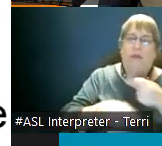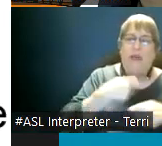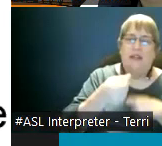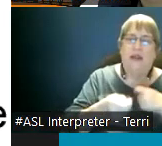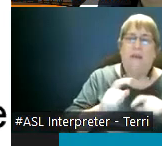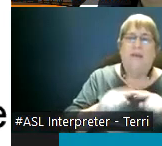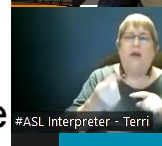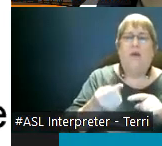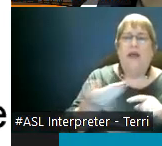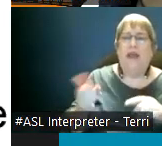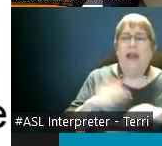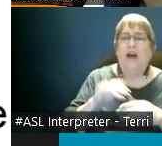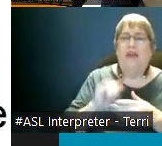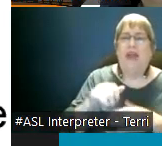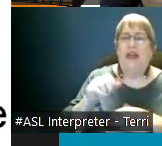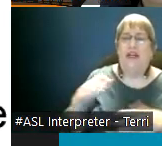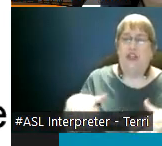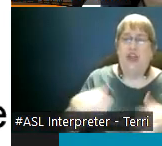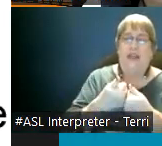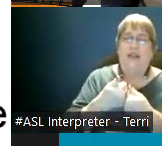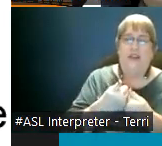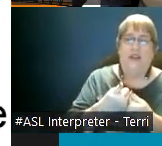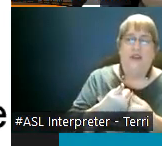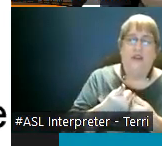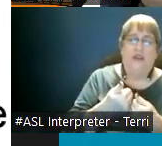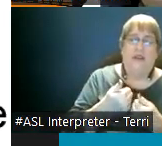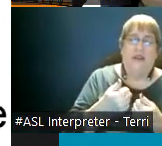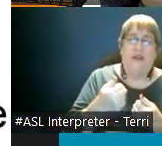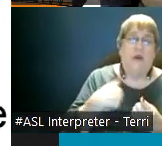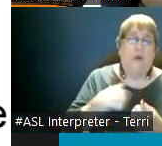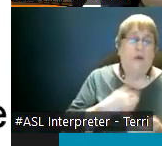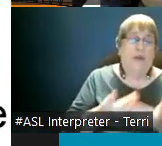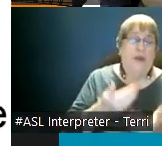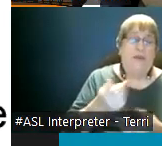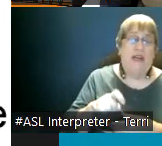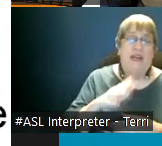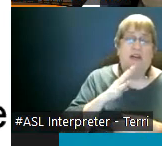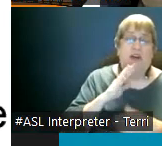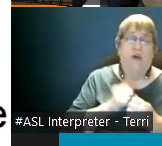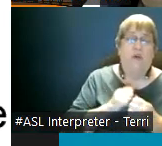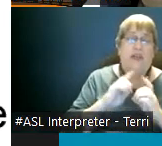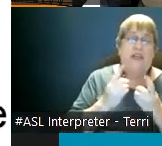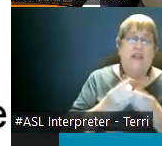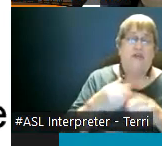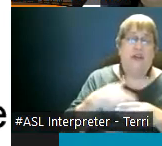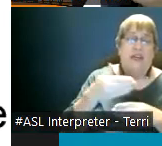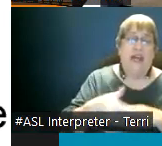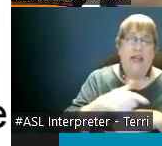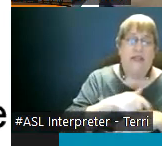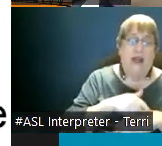thing on the peremptory challenges to it sort of occurred to me recently that we might want to talk with the district next next time around